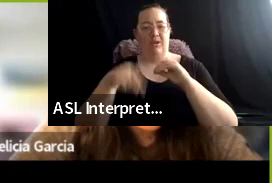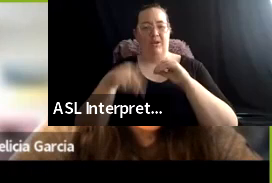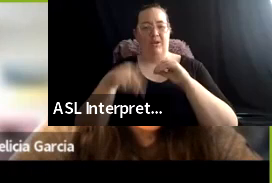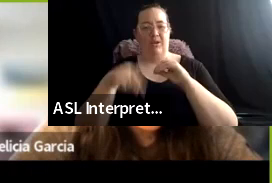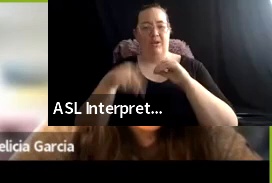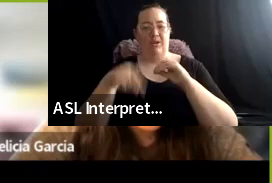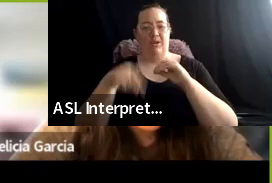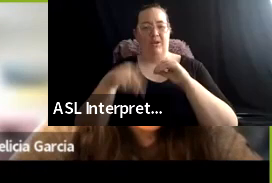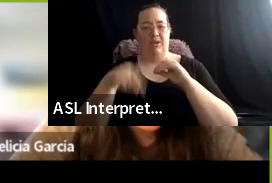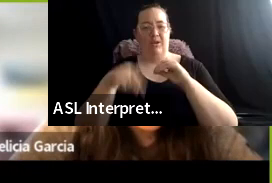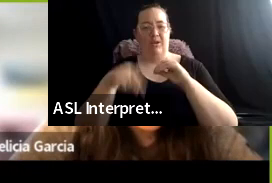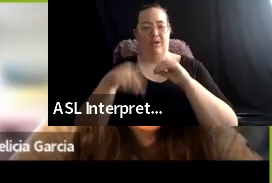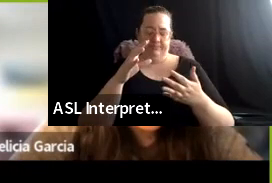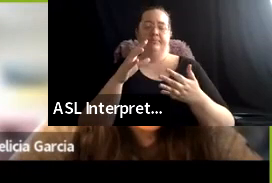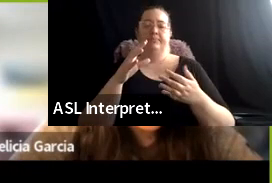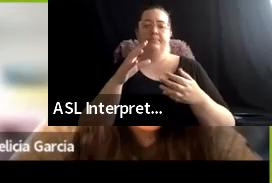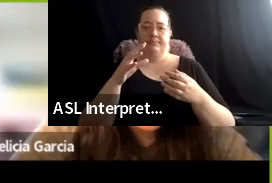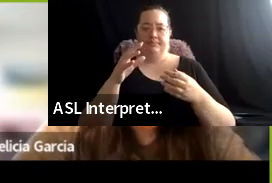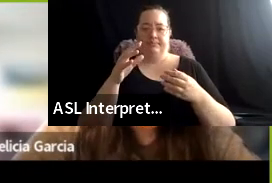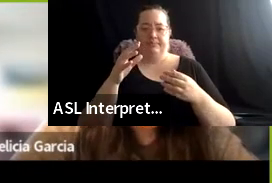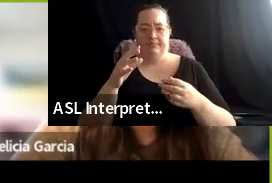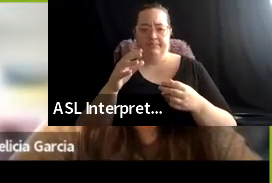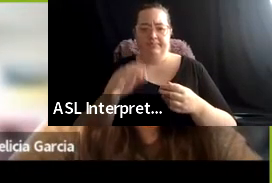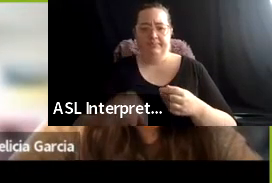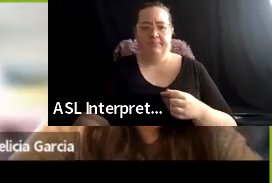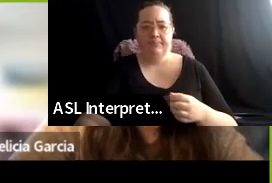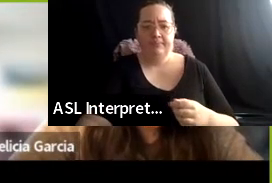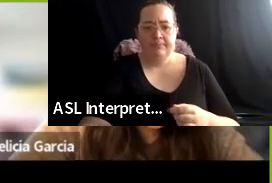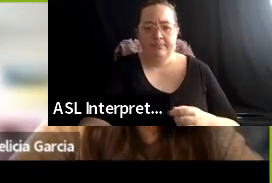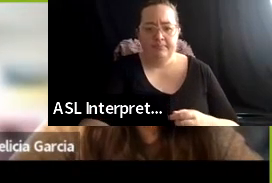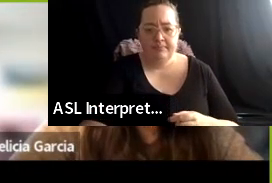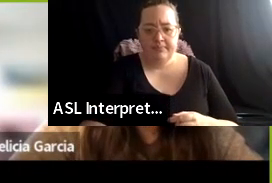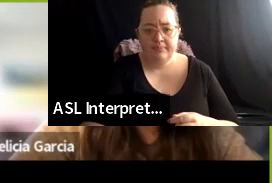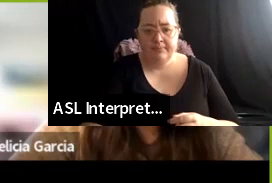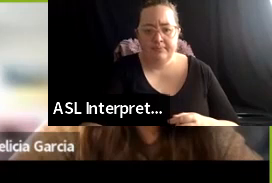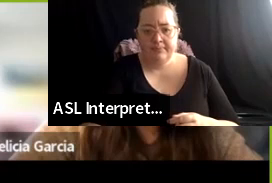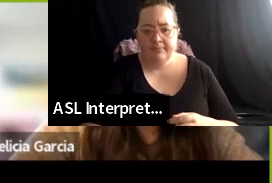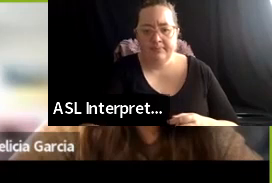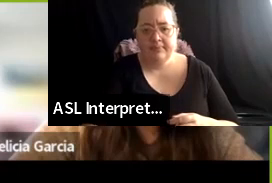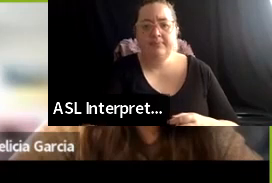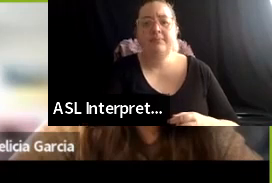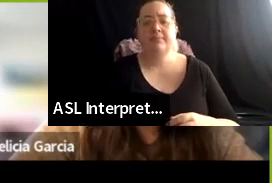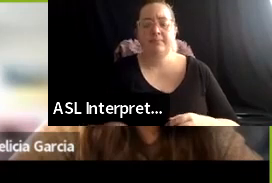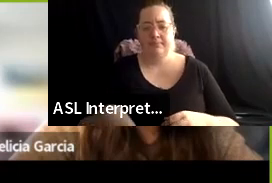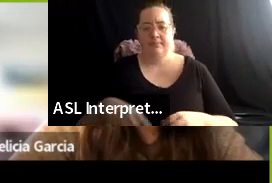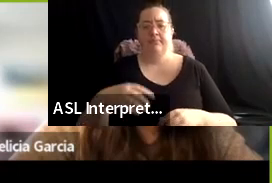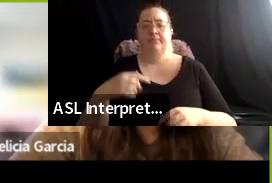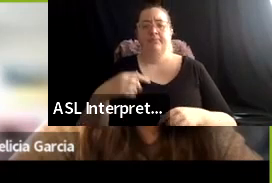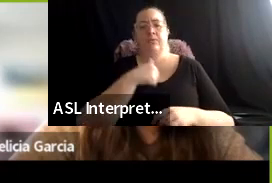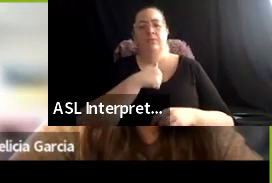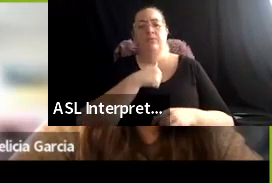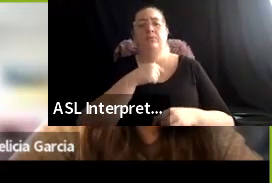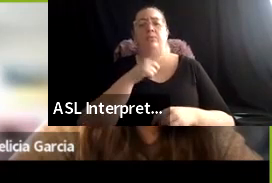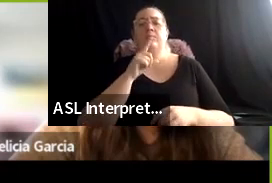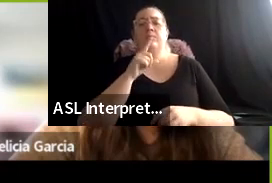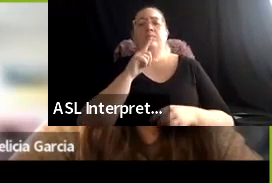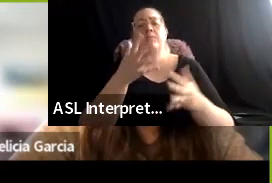straightforward FAQ on the practice to, um, help.